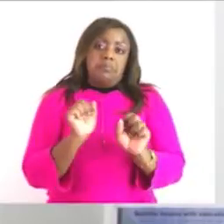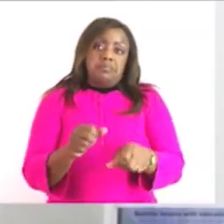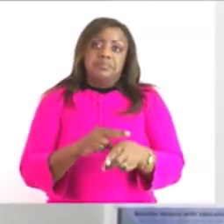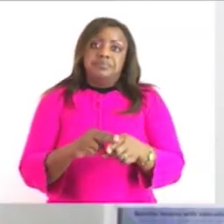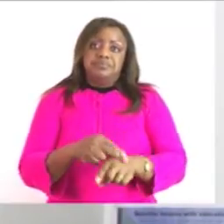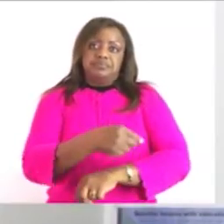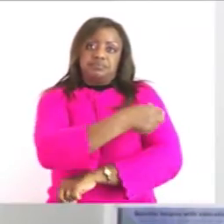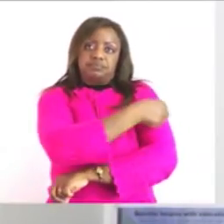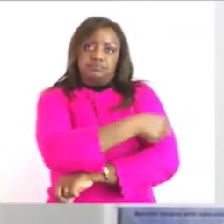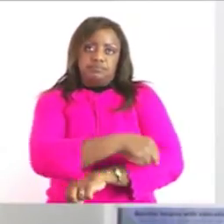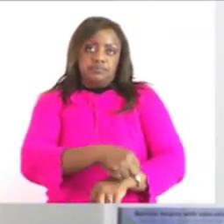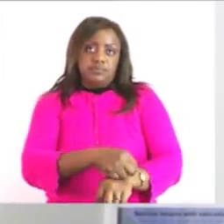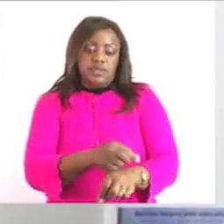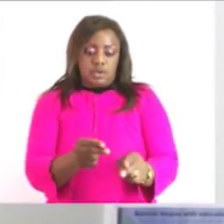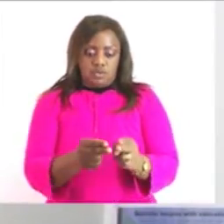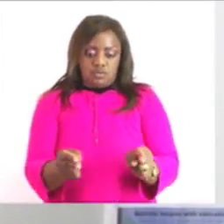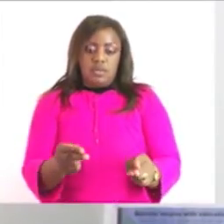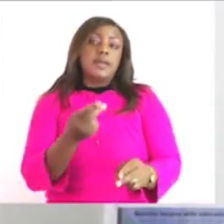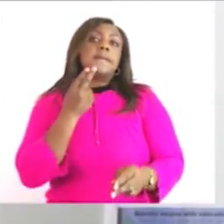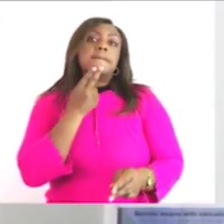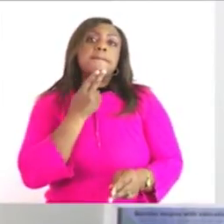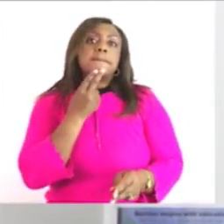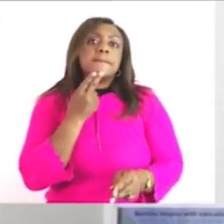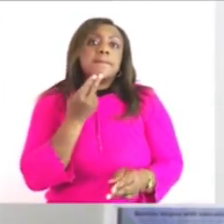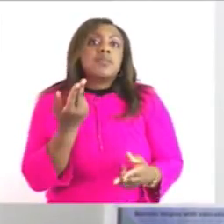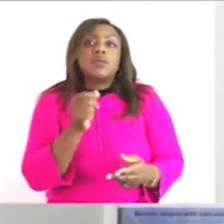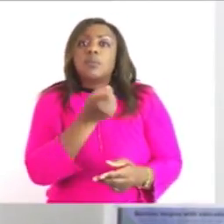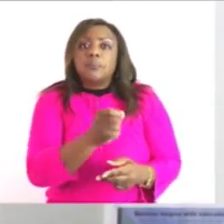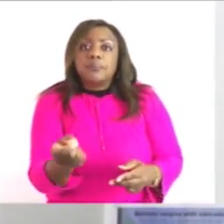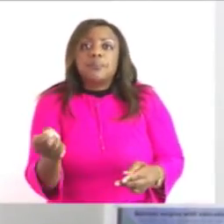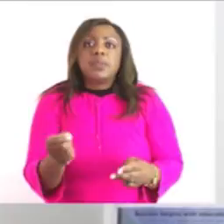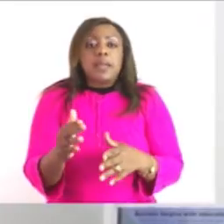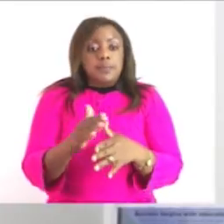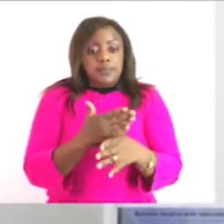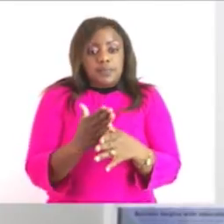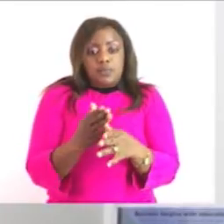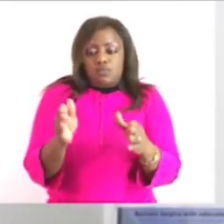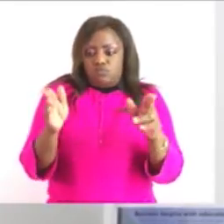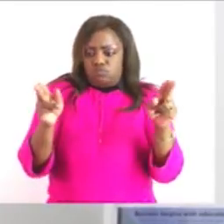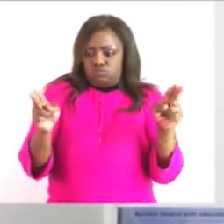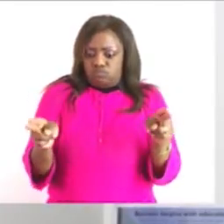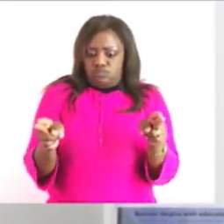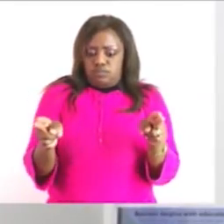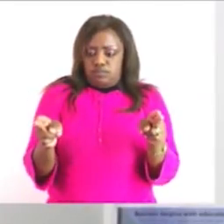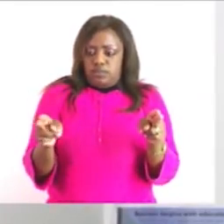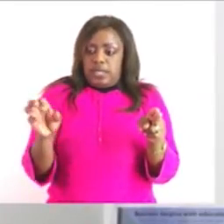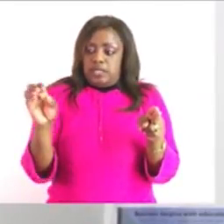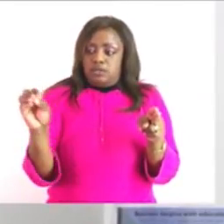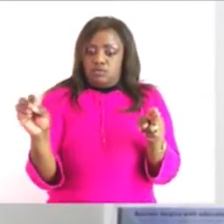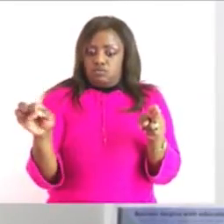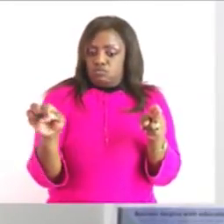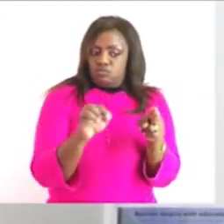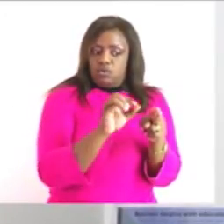it can measure any length between 0 and